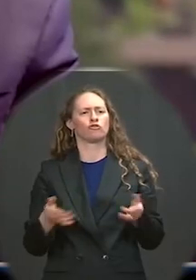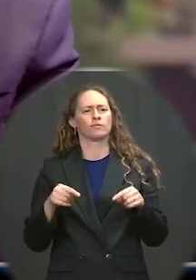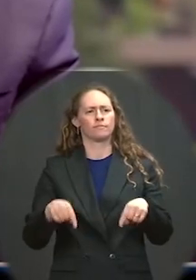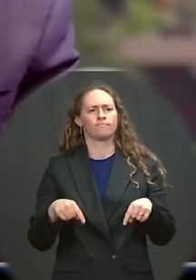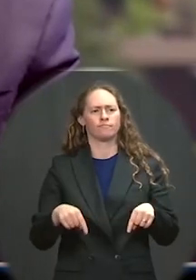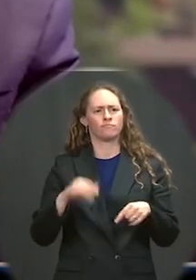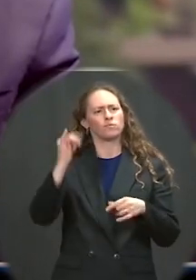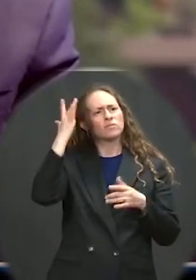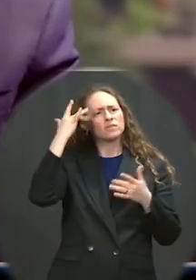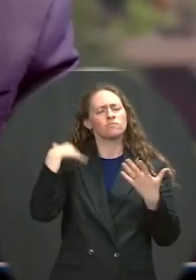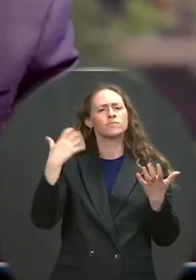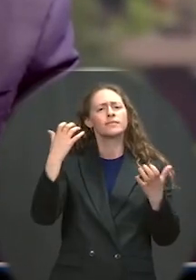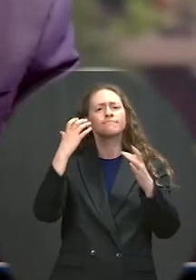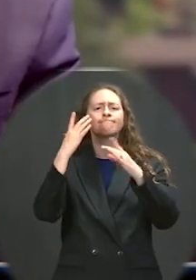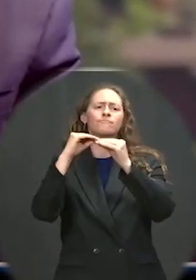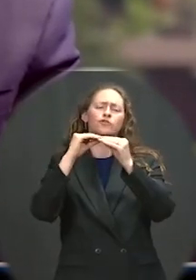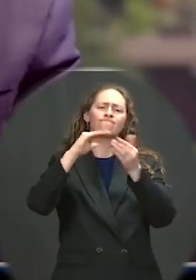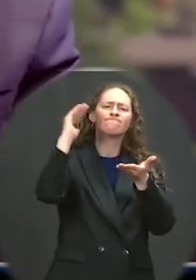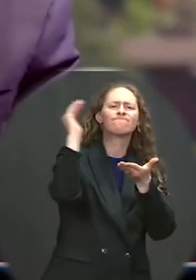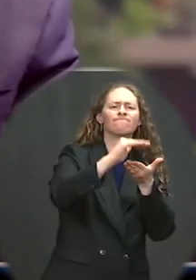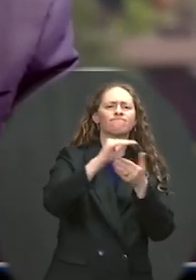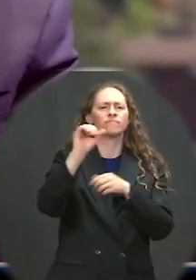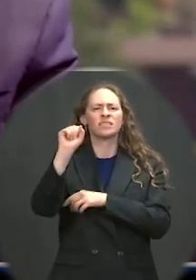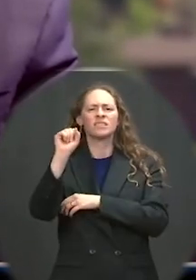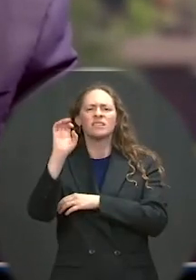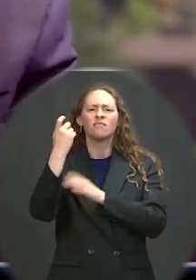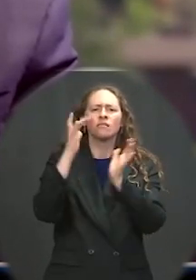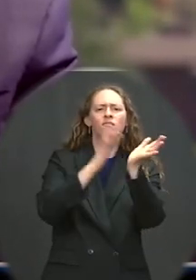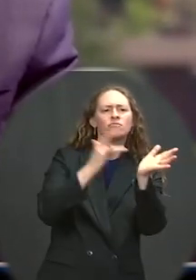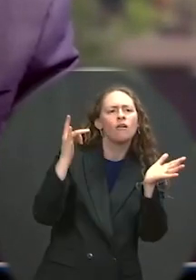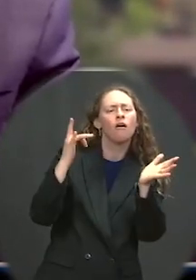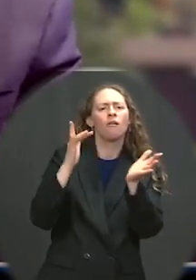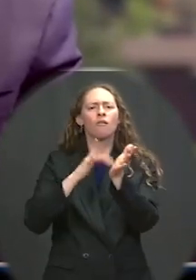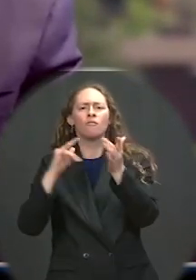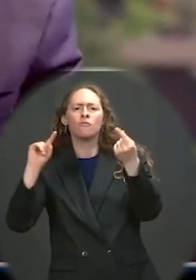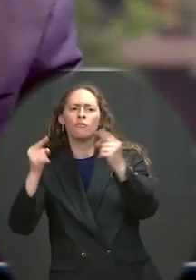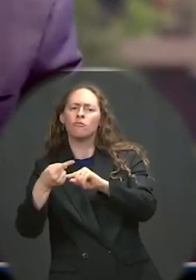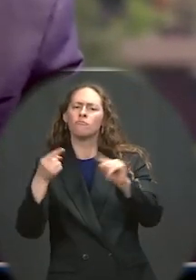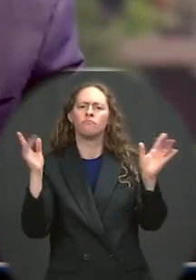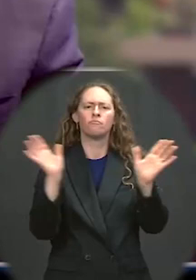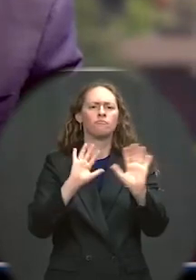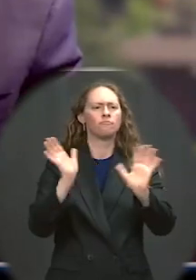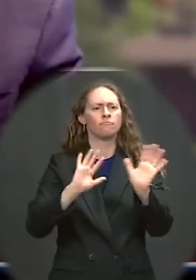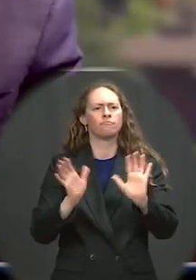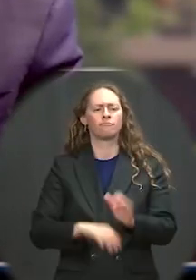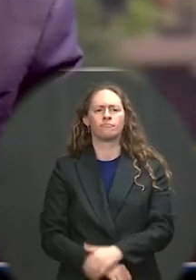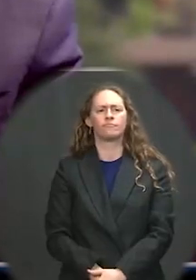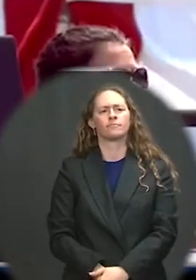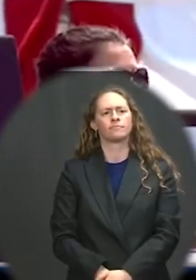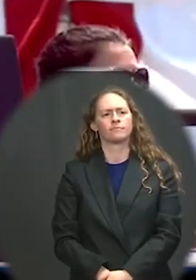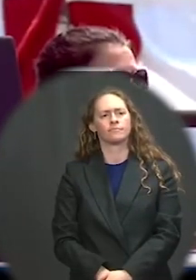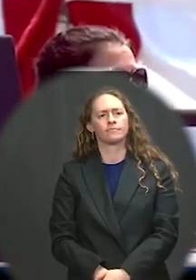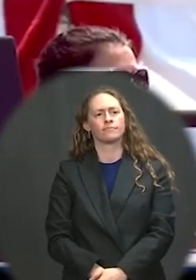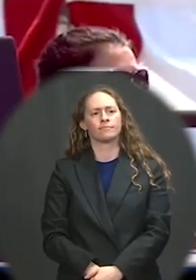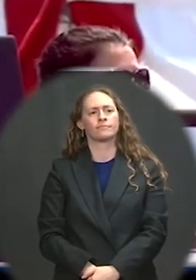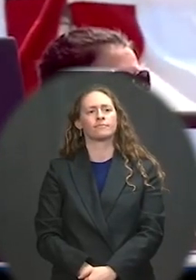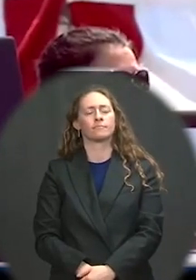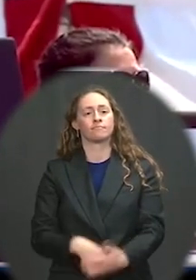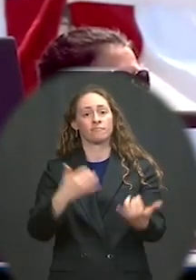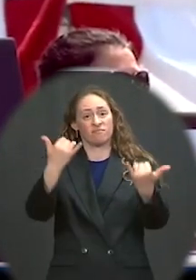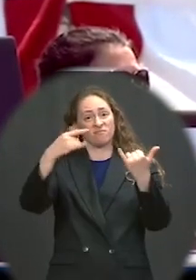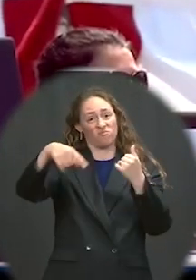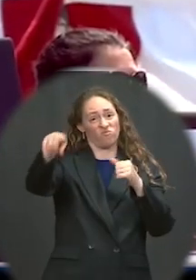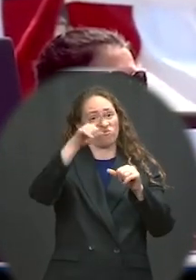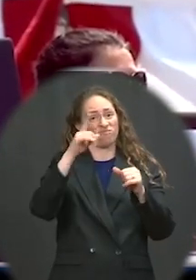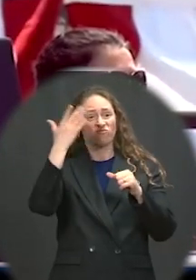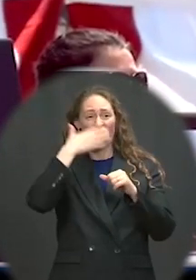service that not only serves as America's frontline, it increasingly looks like America. This year's